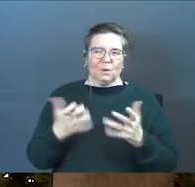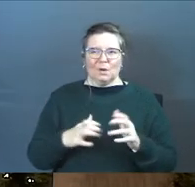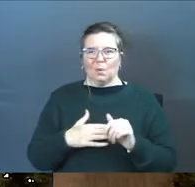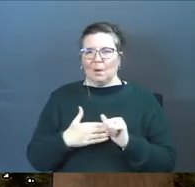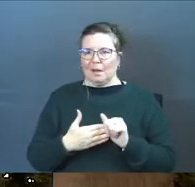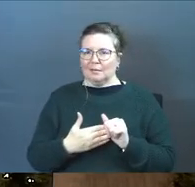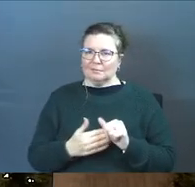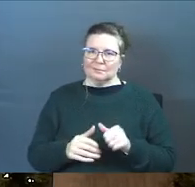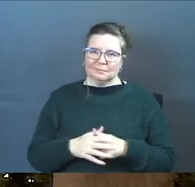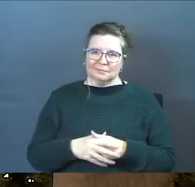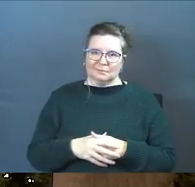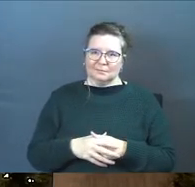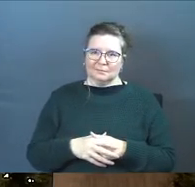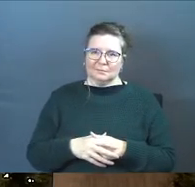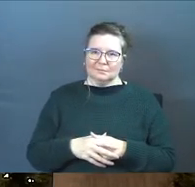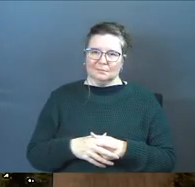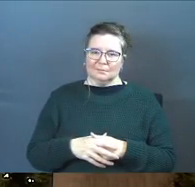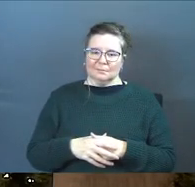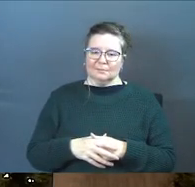want leniency.